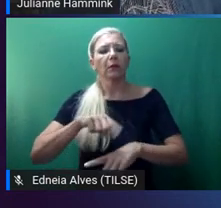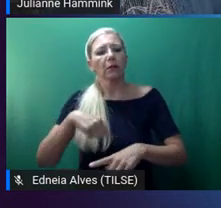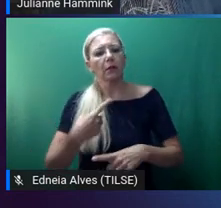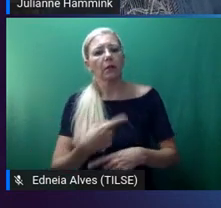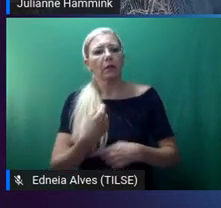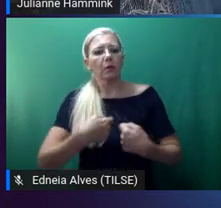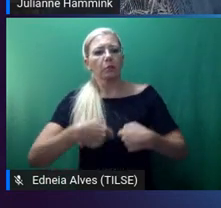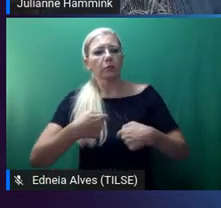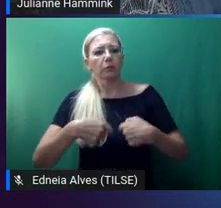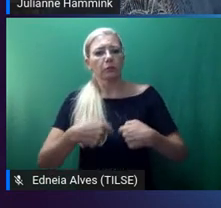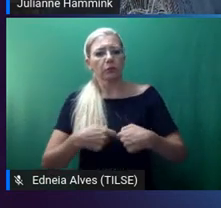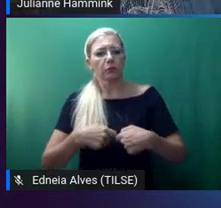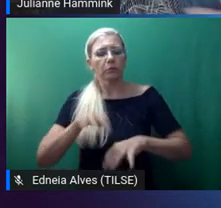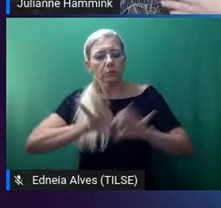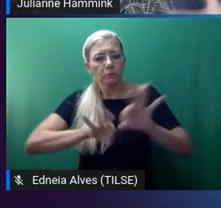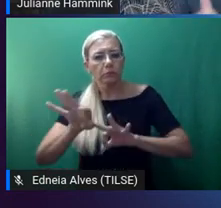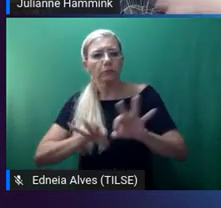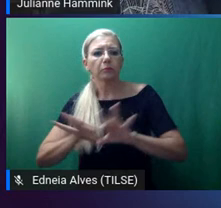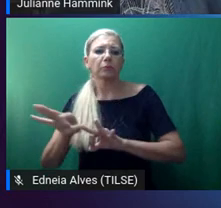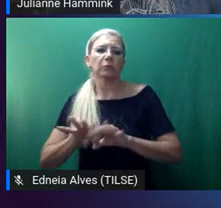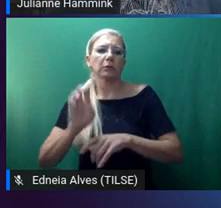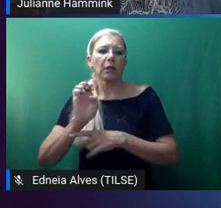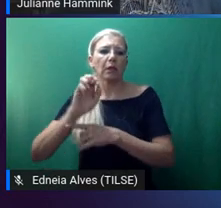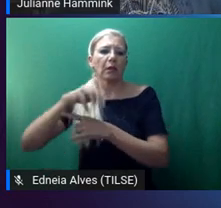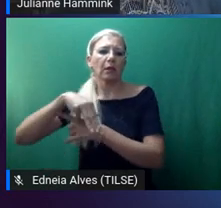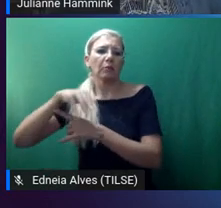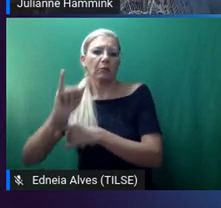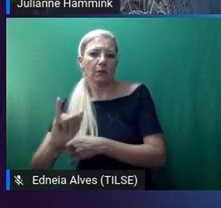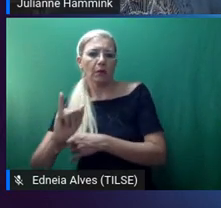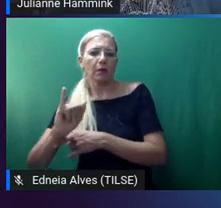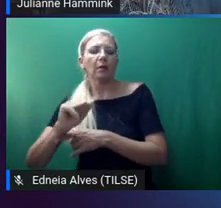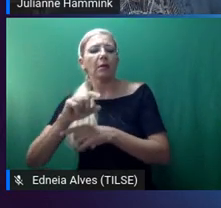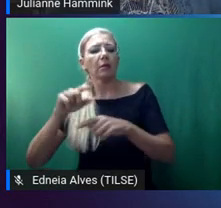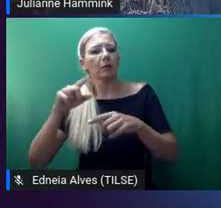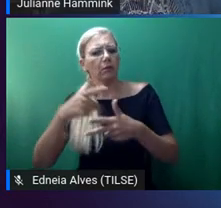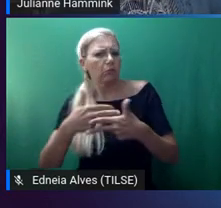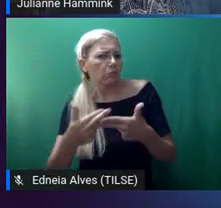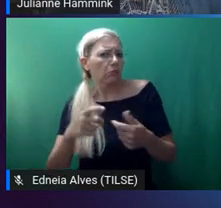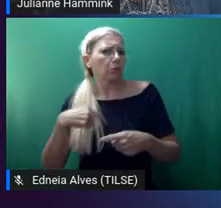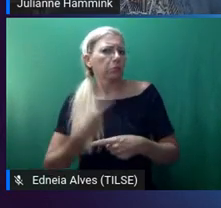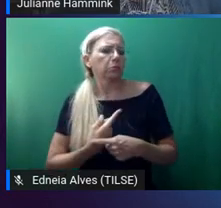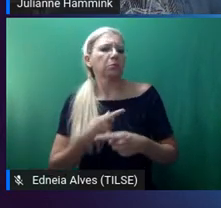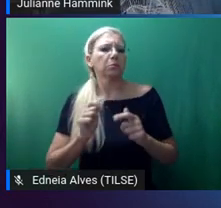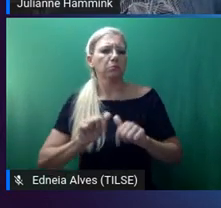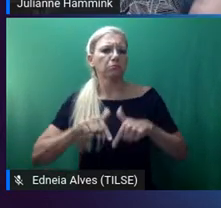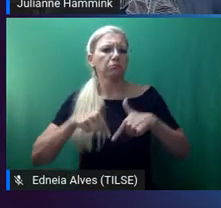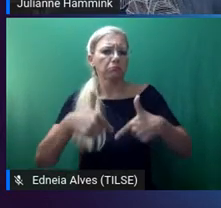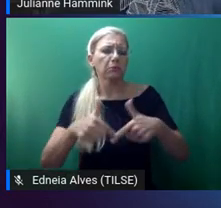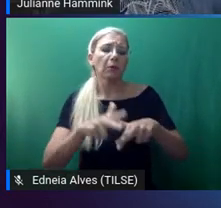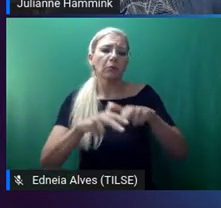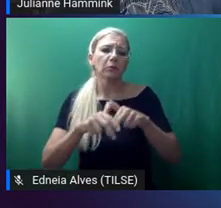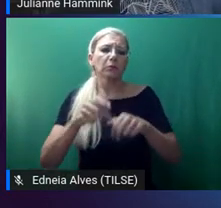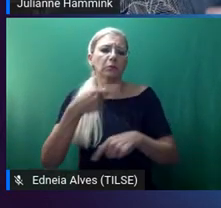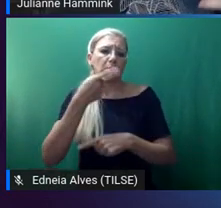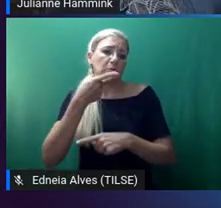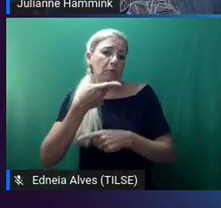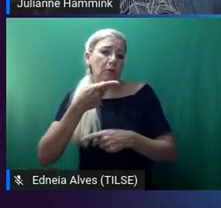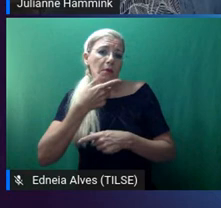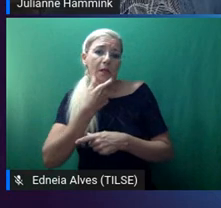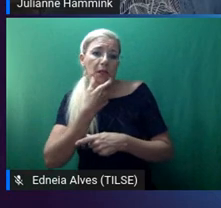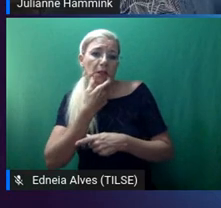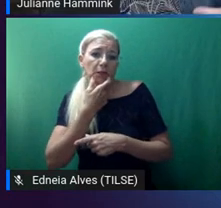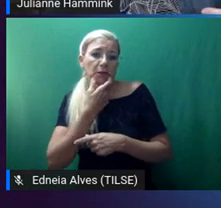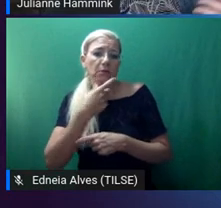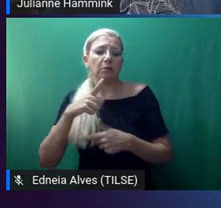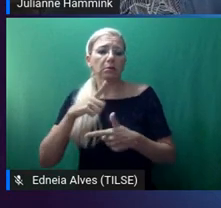prepared to do EMI. It's not something that you can do because you speak English necessarily. So, there's more involved and we